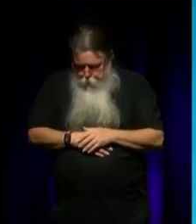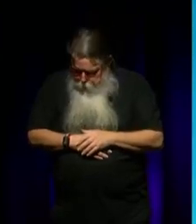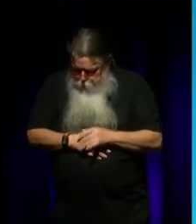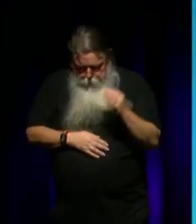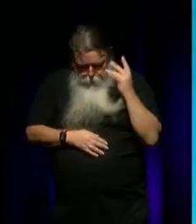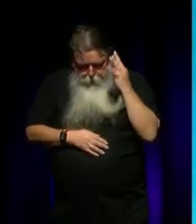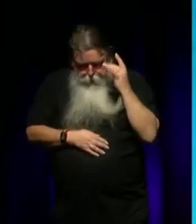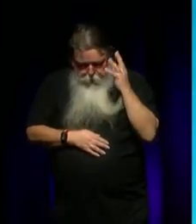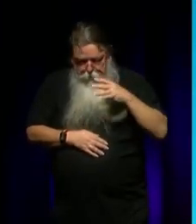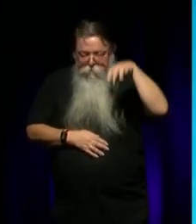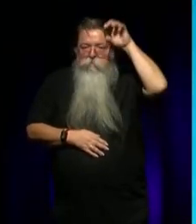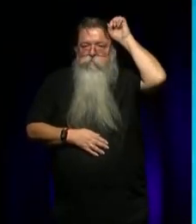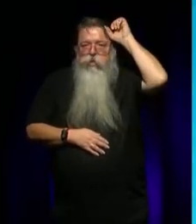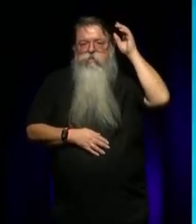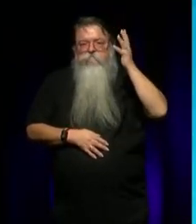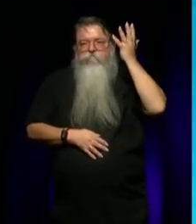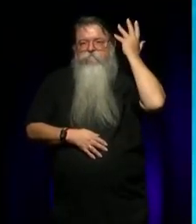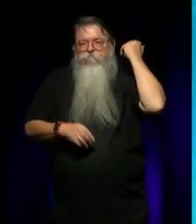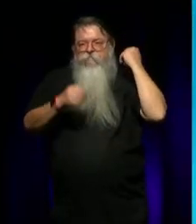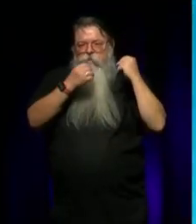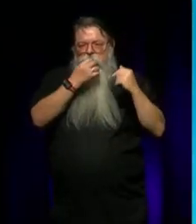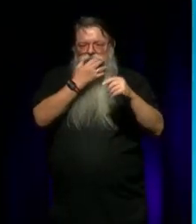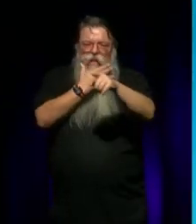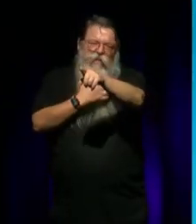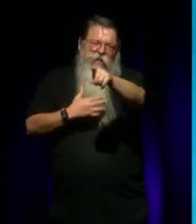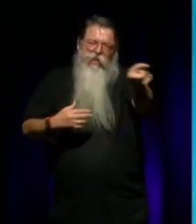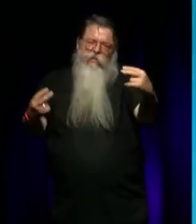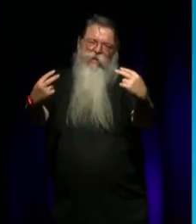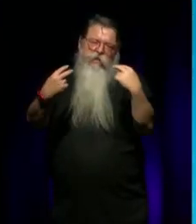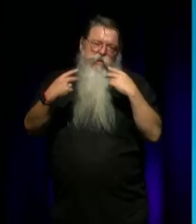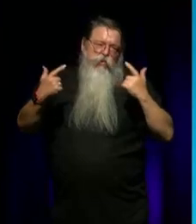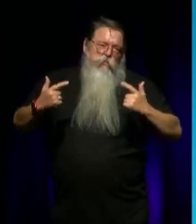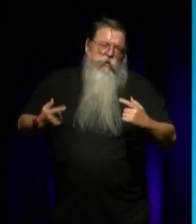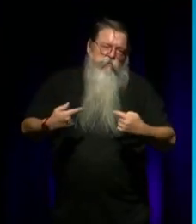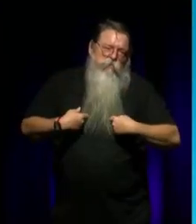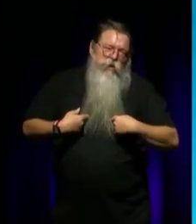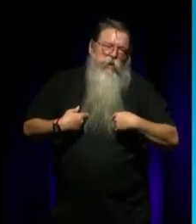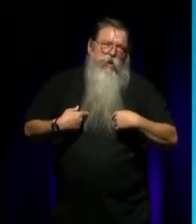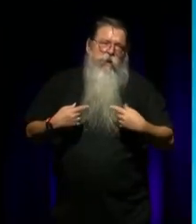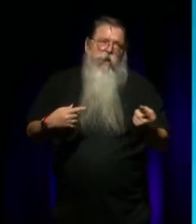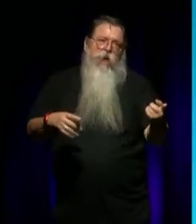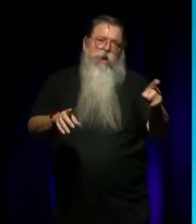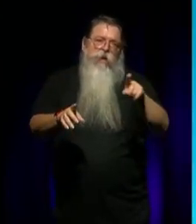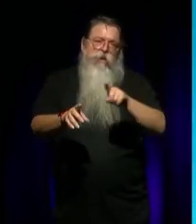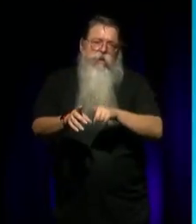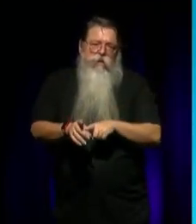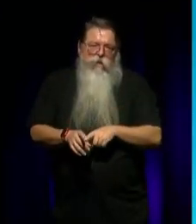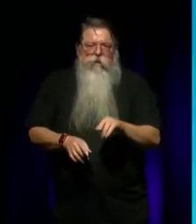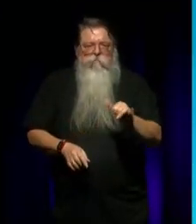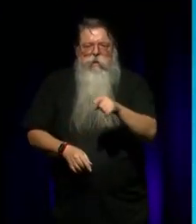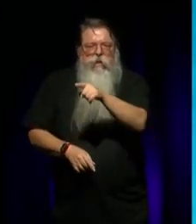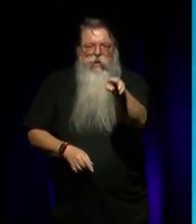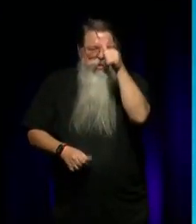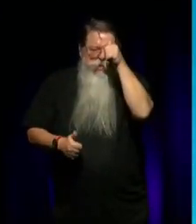I'm sure all of you have seen too much of me over the last year, and you probably know this story more than I do.